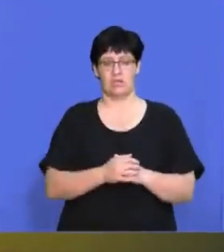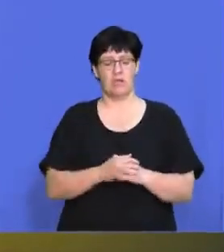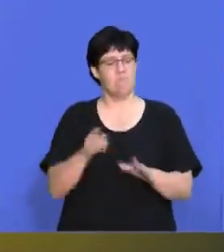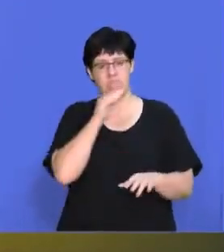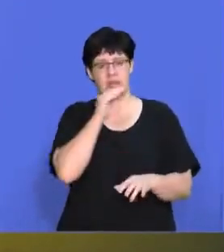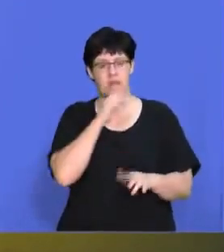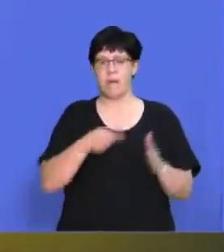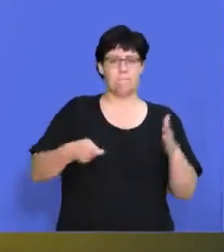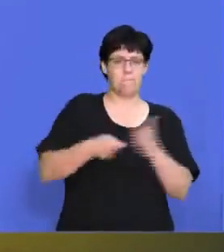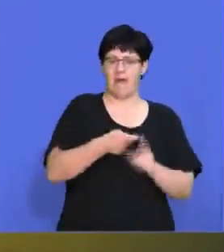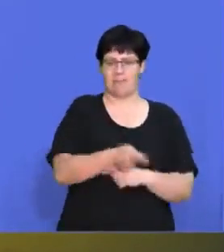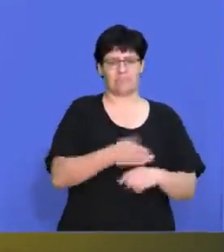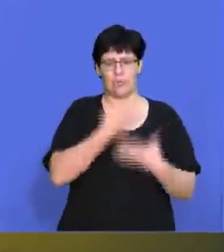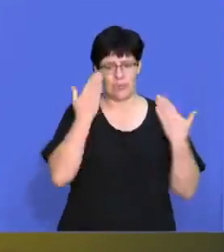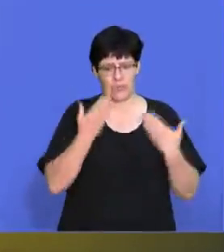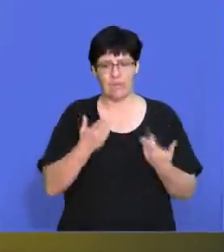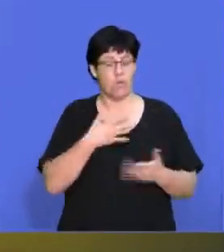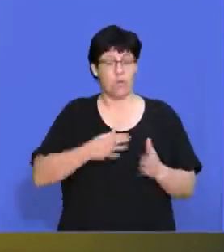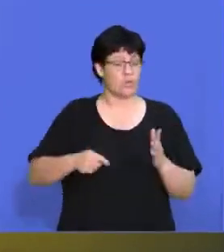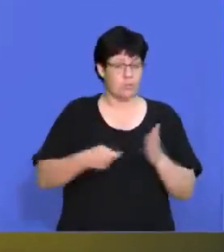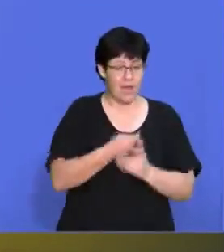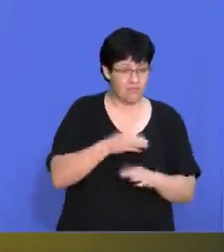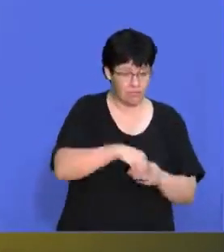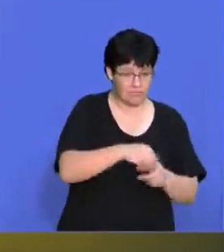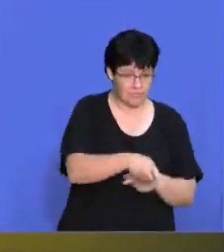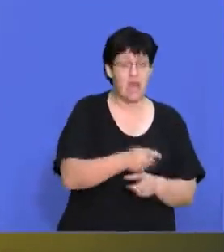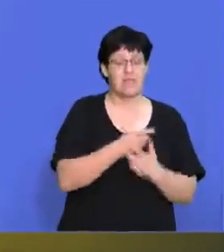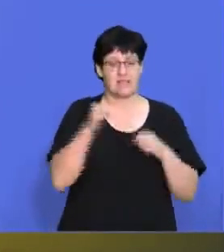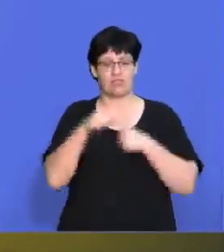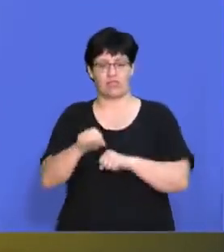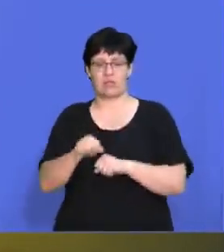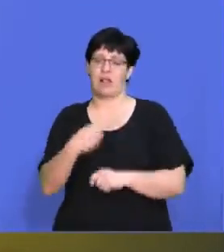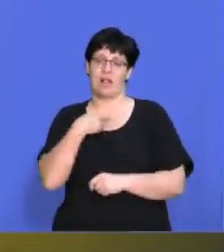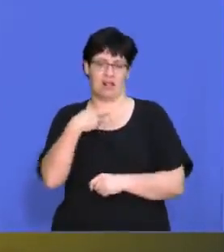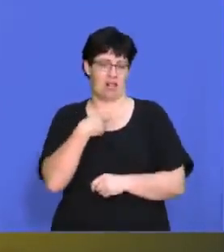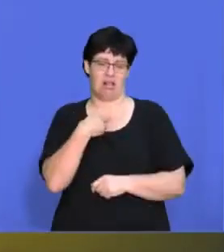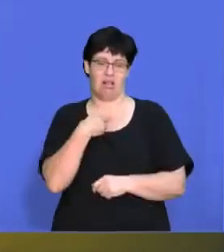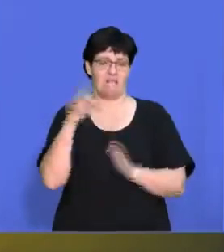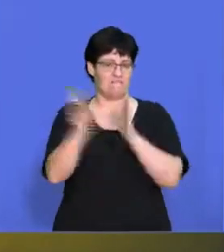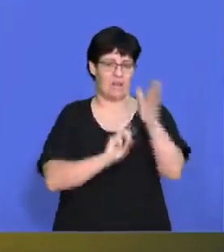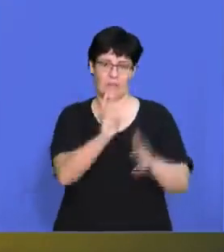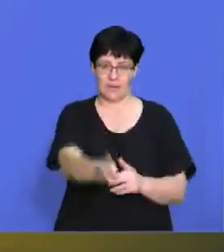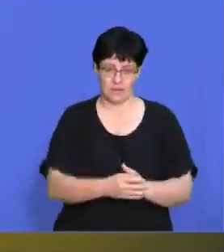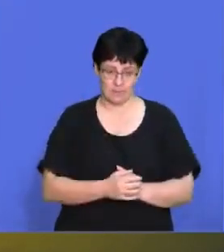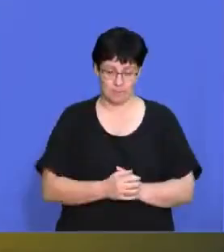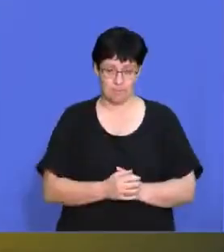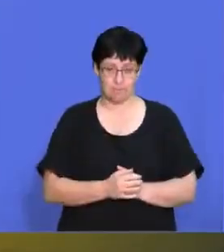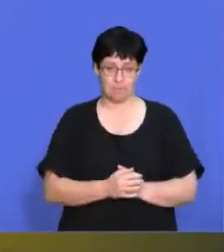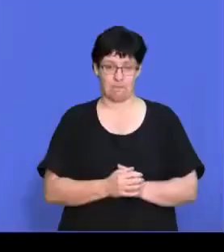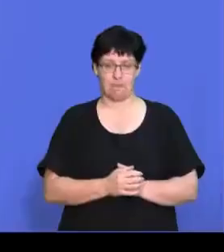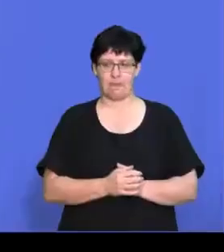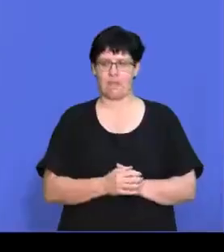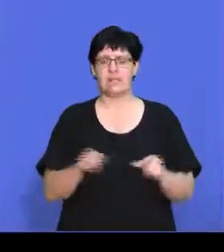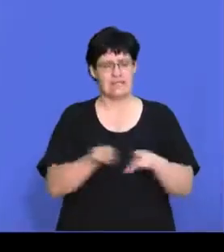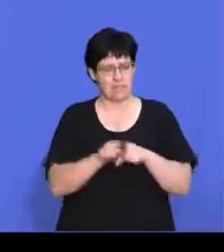into it. If they don't buy into it, then the strategy, unfortunately, is going to fail. And then we have to implement